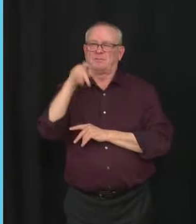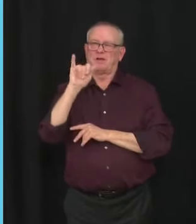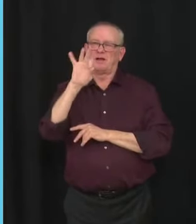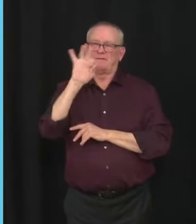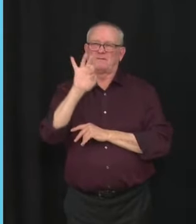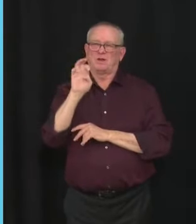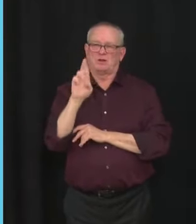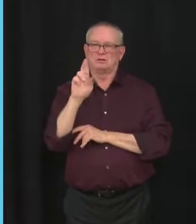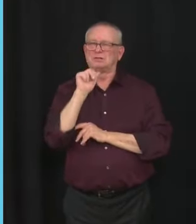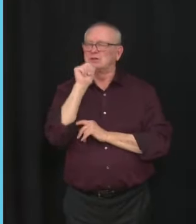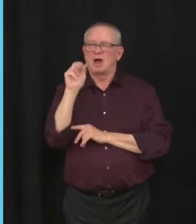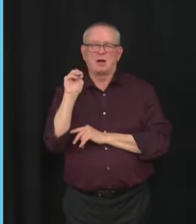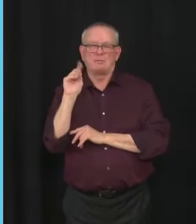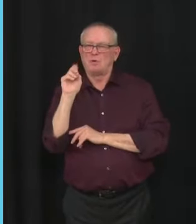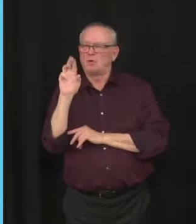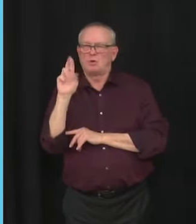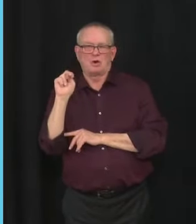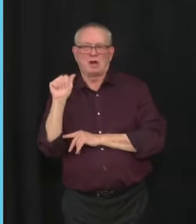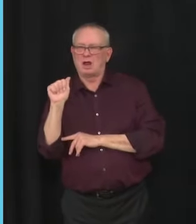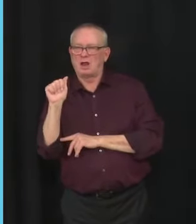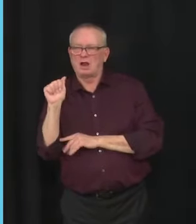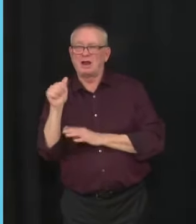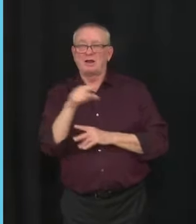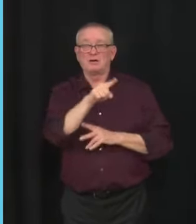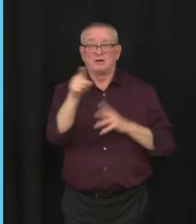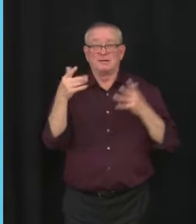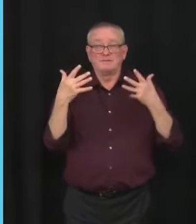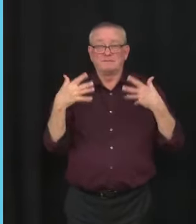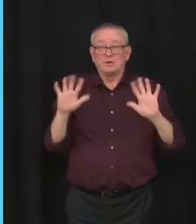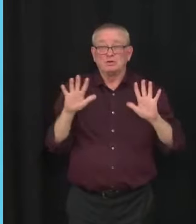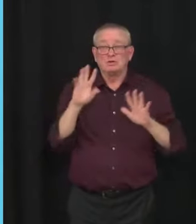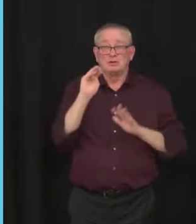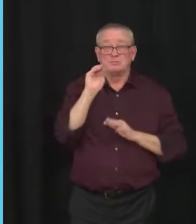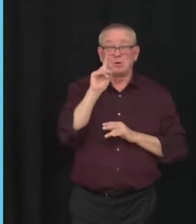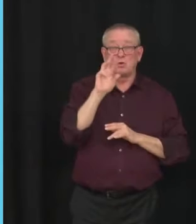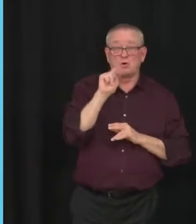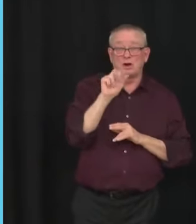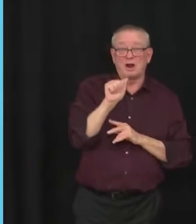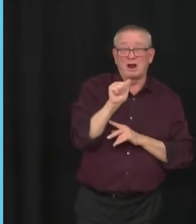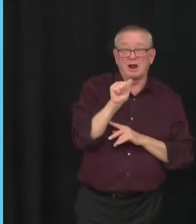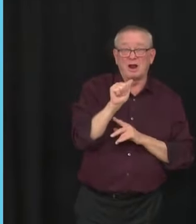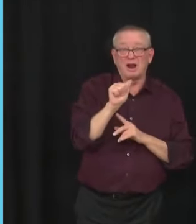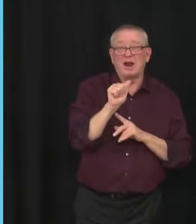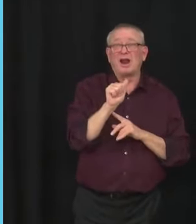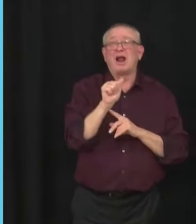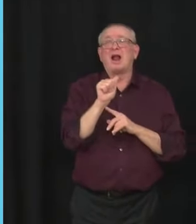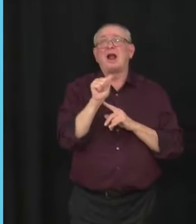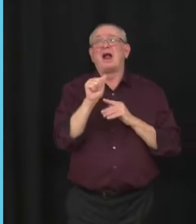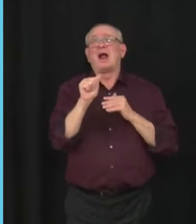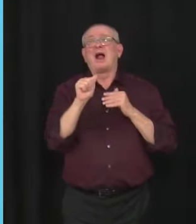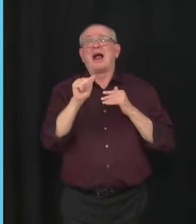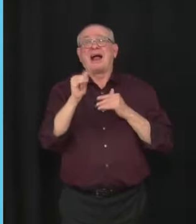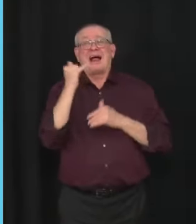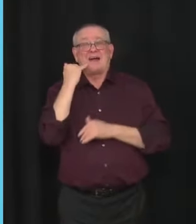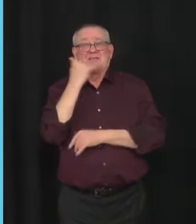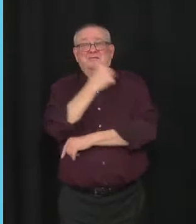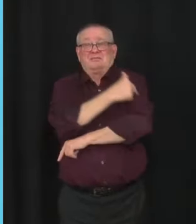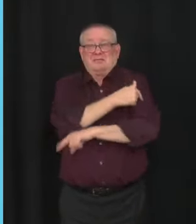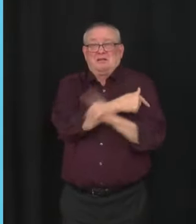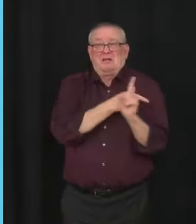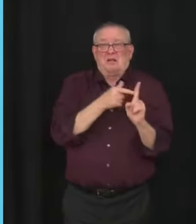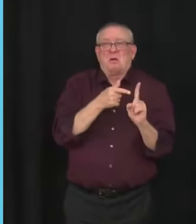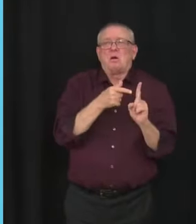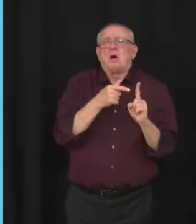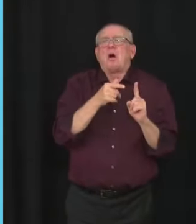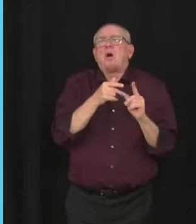vaccine, there is no ongoing risk. If myocarditis happens after vaccine, it typically happens in the first one